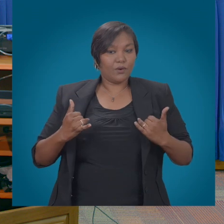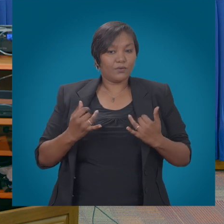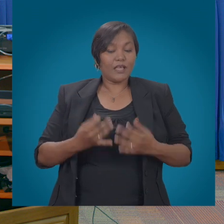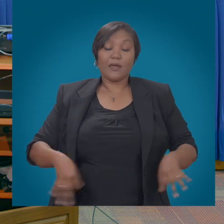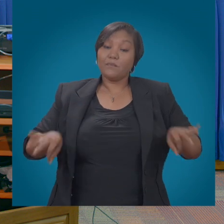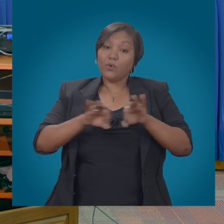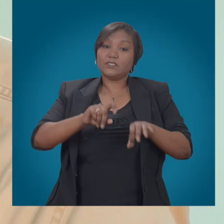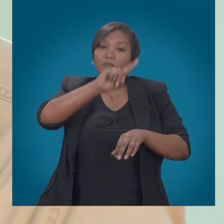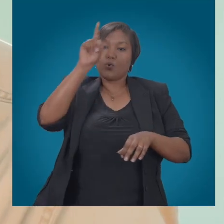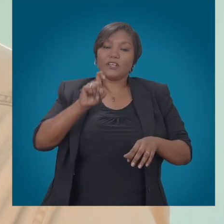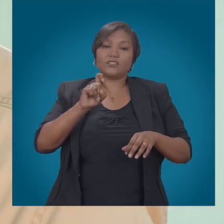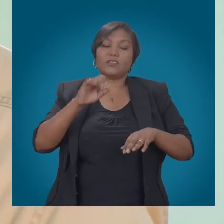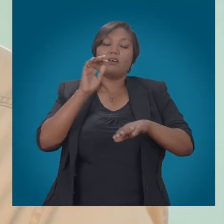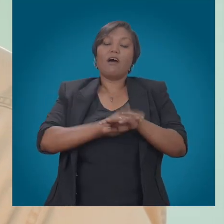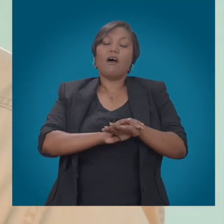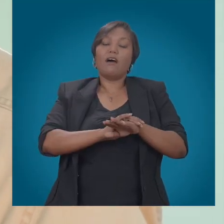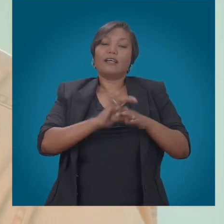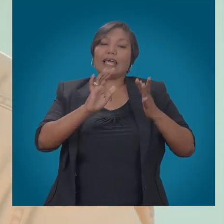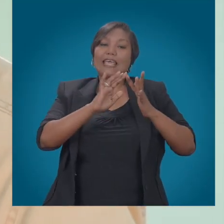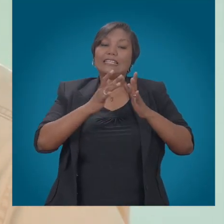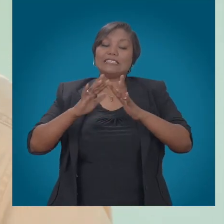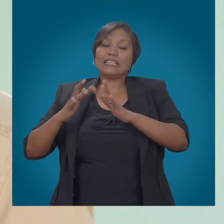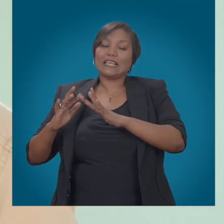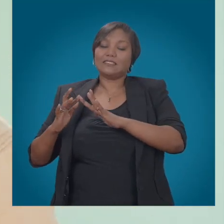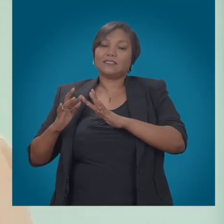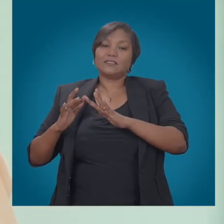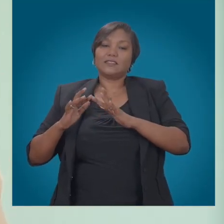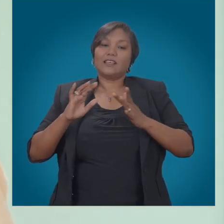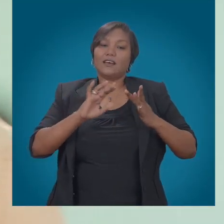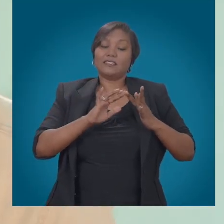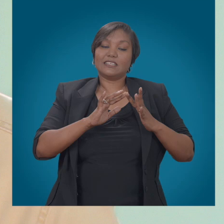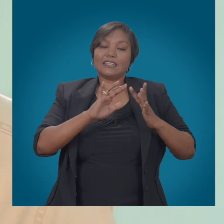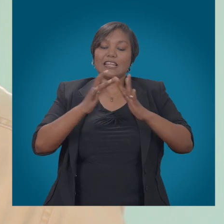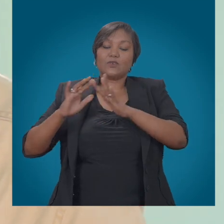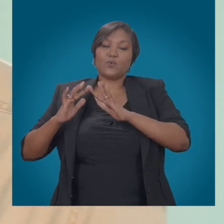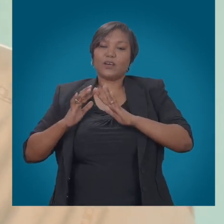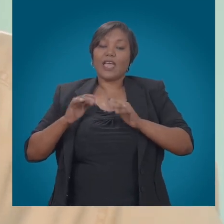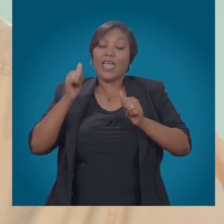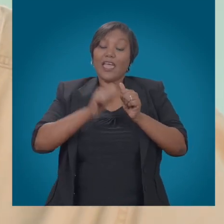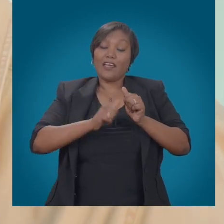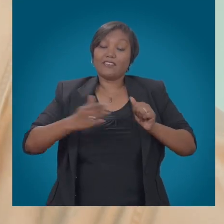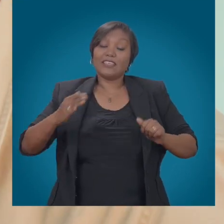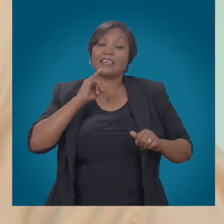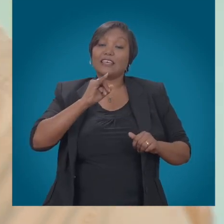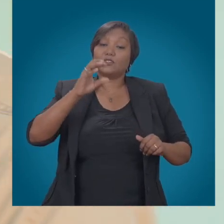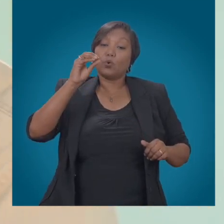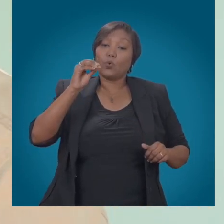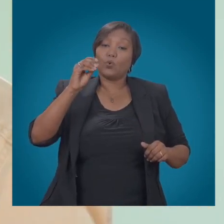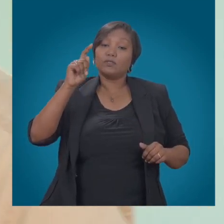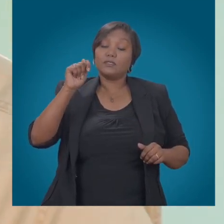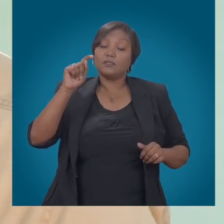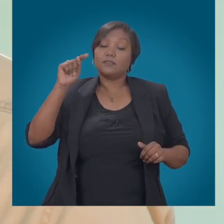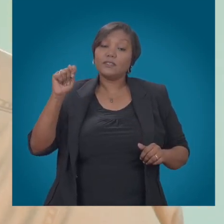problem is, on an IP network, the way I understand it, everything is OTT. And